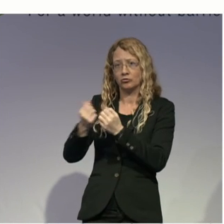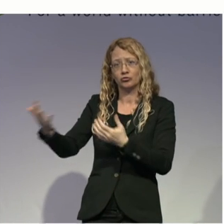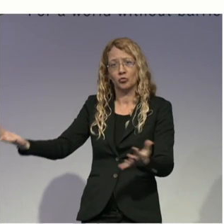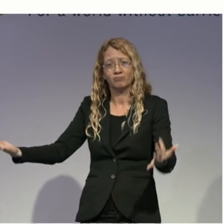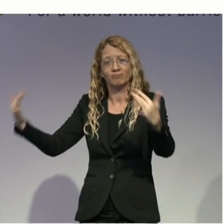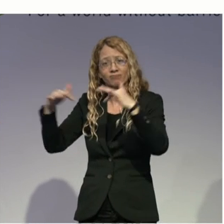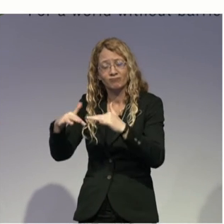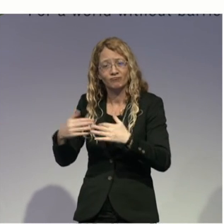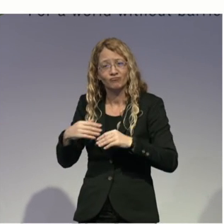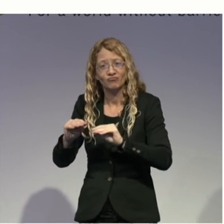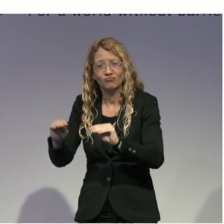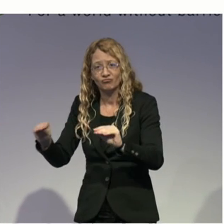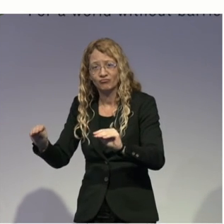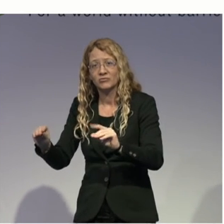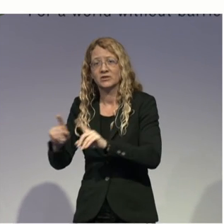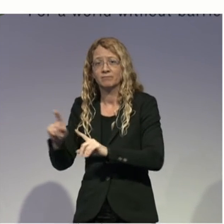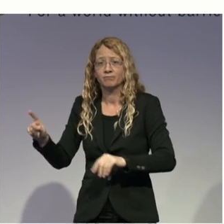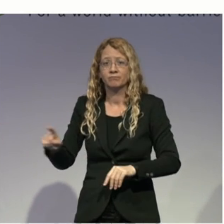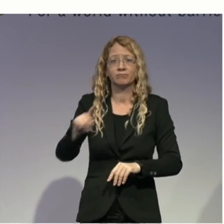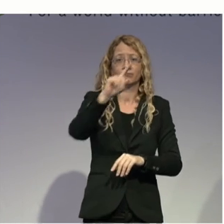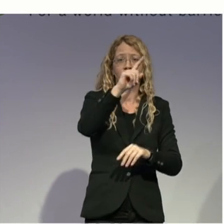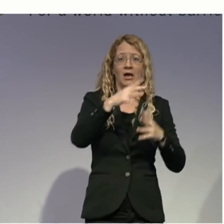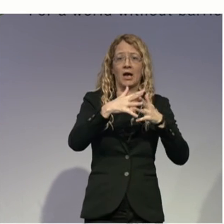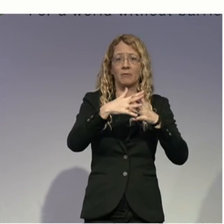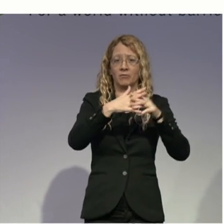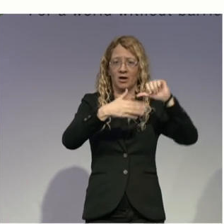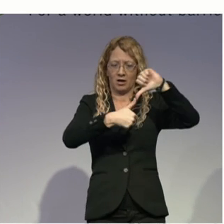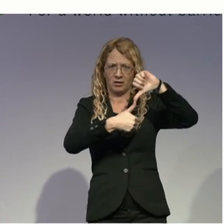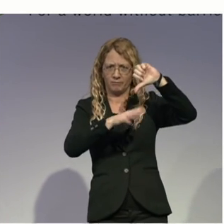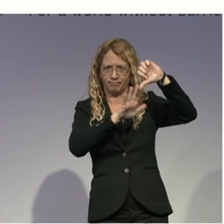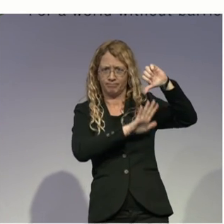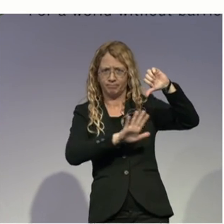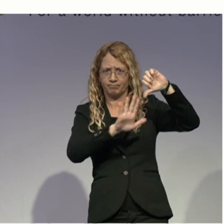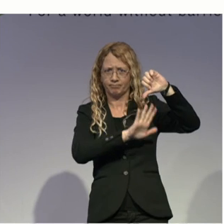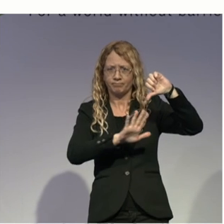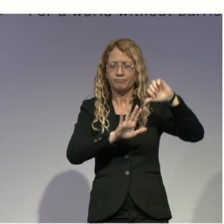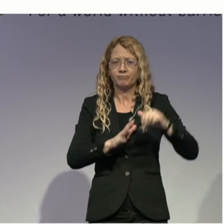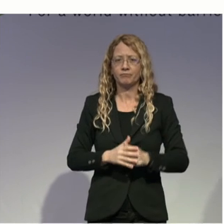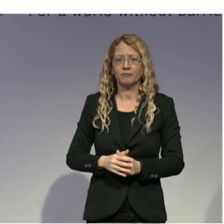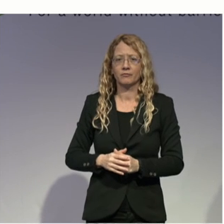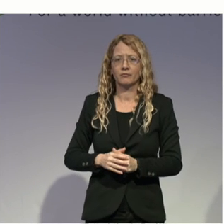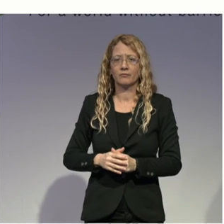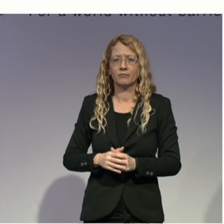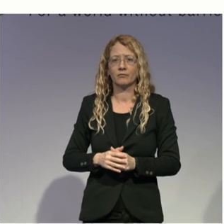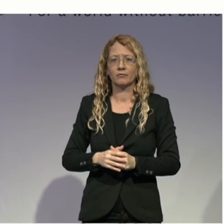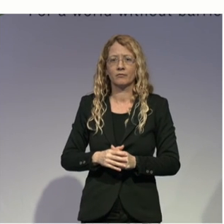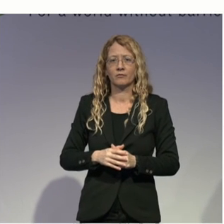planning to go to Russia. And we are hoping to go to Kenya. Right now, we currently exist in Botswana. This is